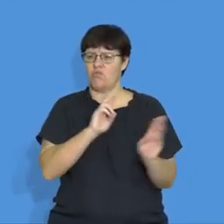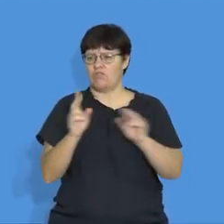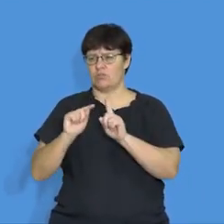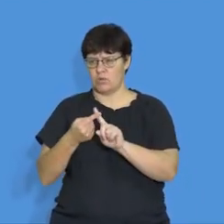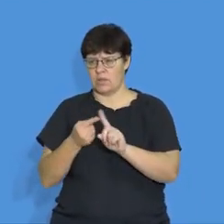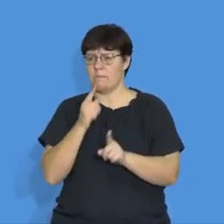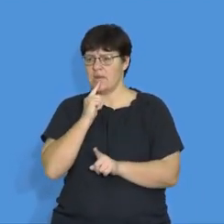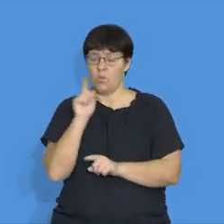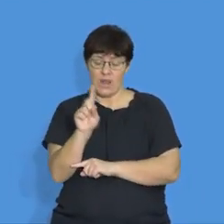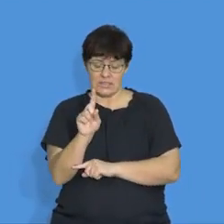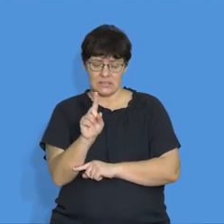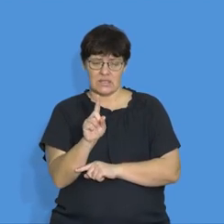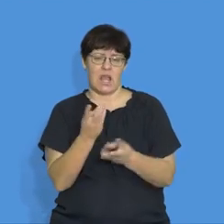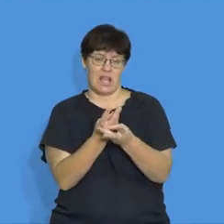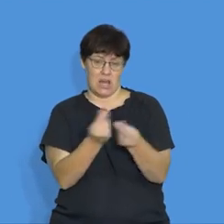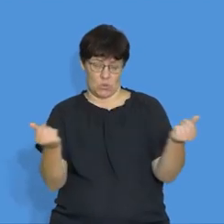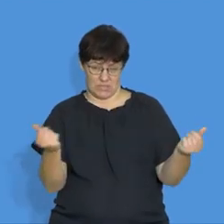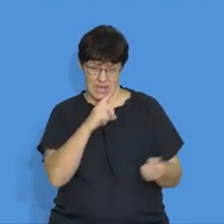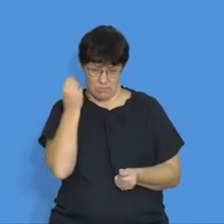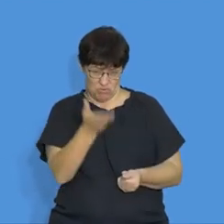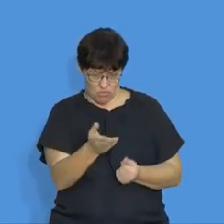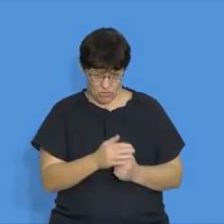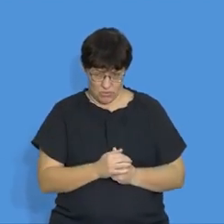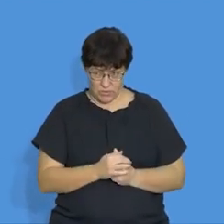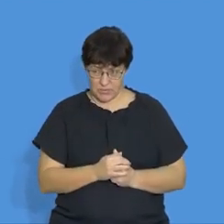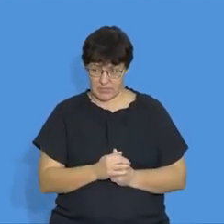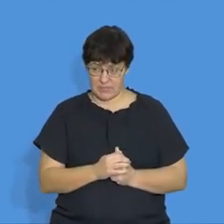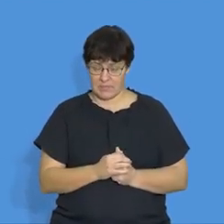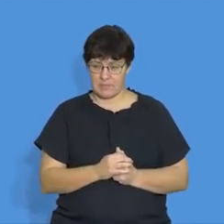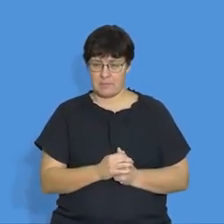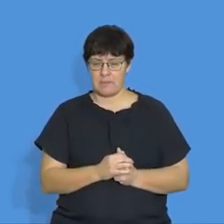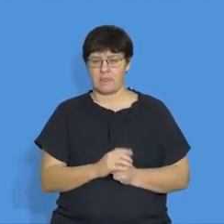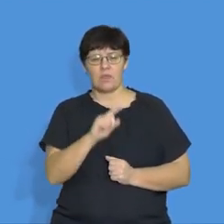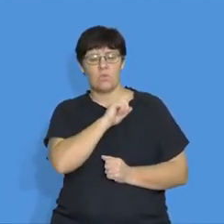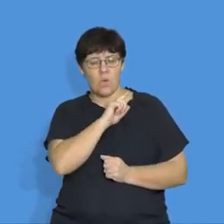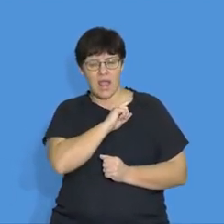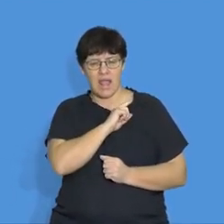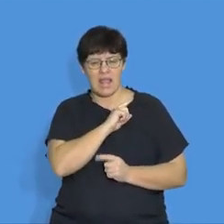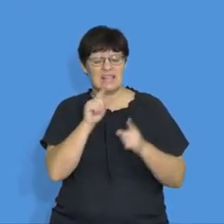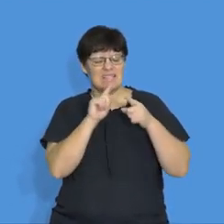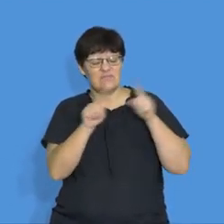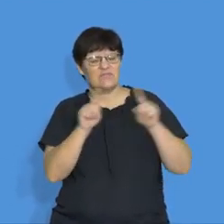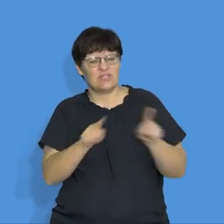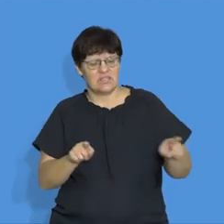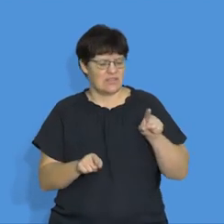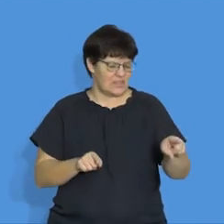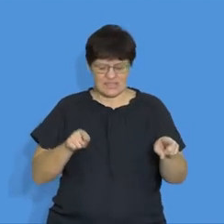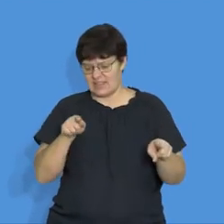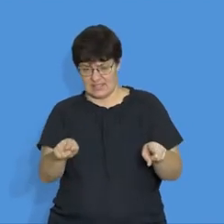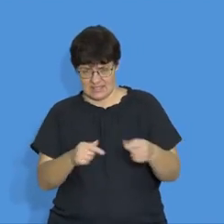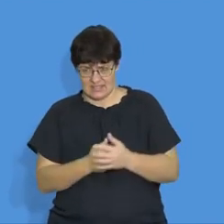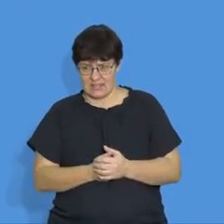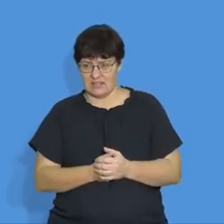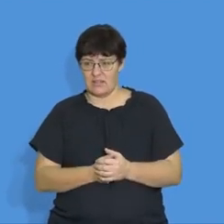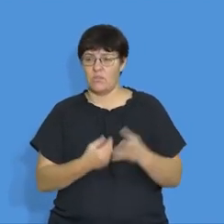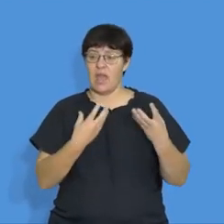ground. Okay. So, we're going to use this as, you know, because we talk about the difference between two points. Now, then if we